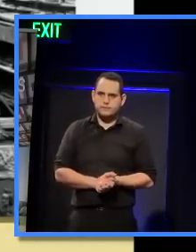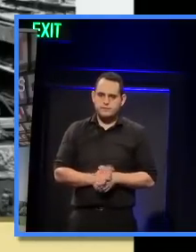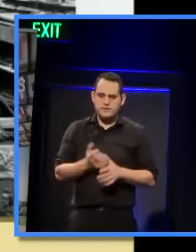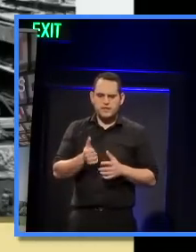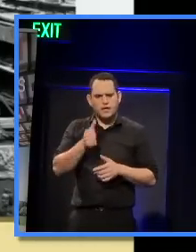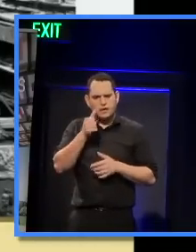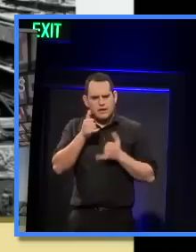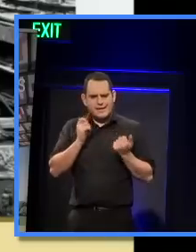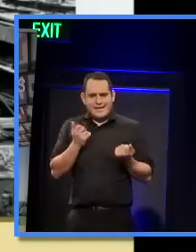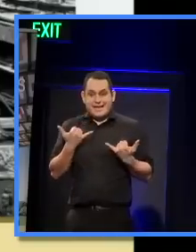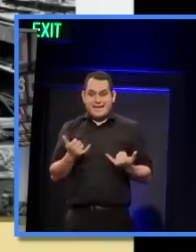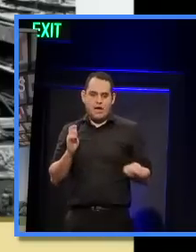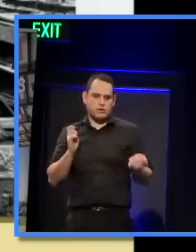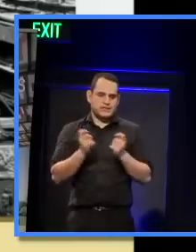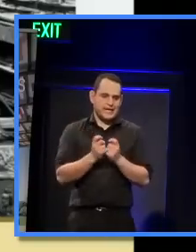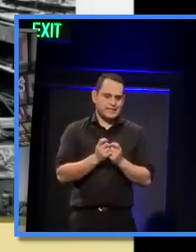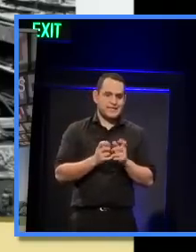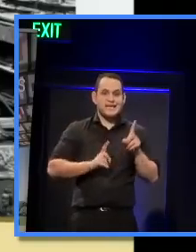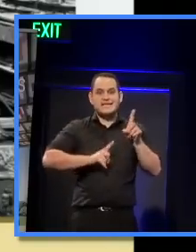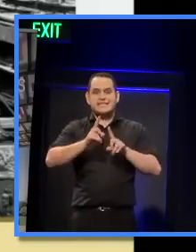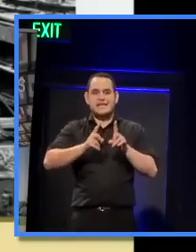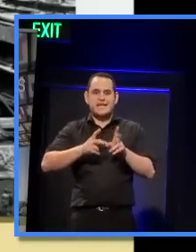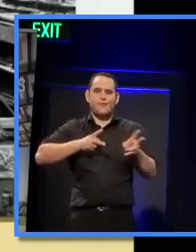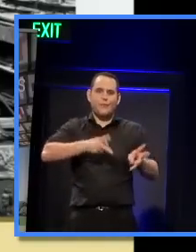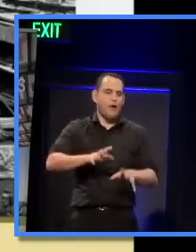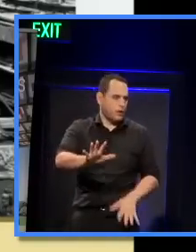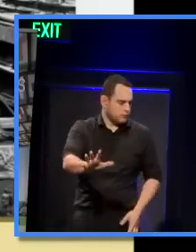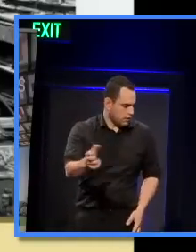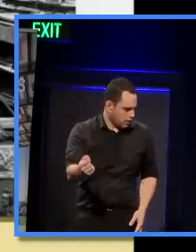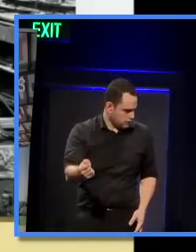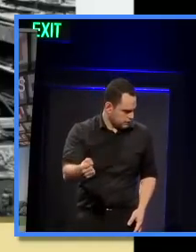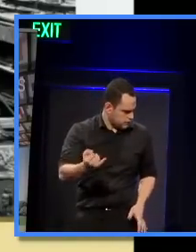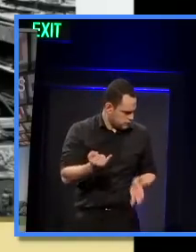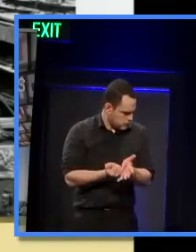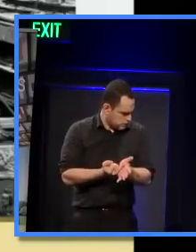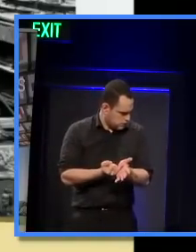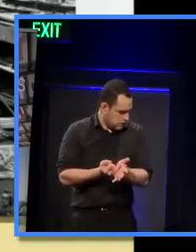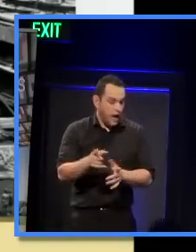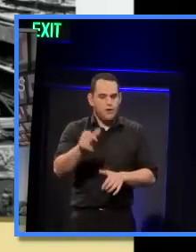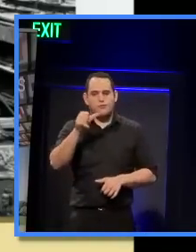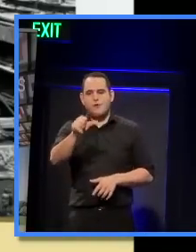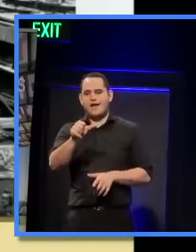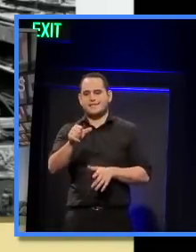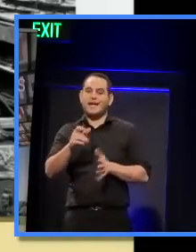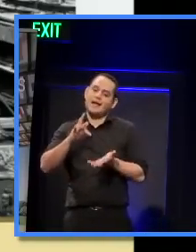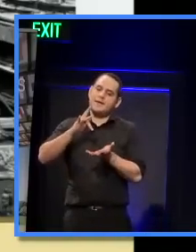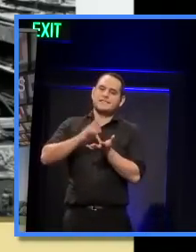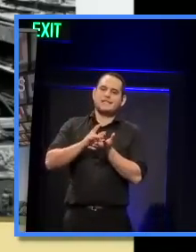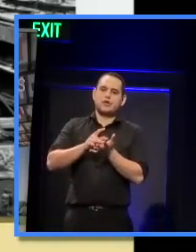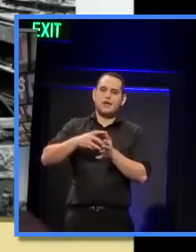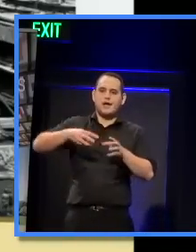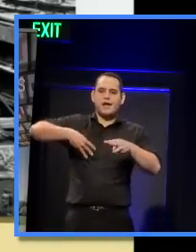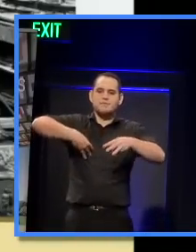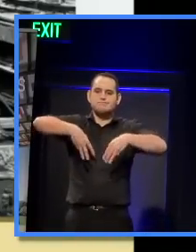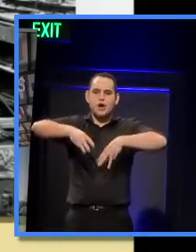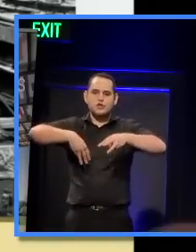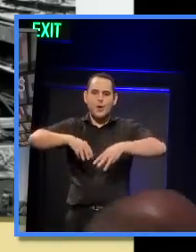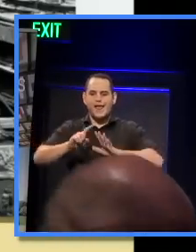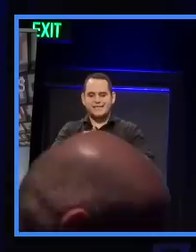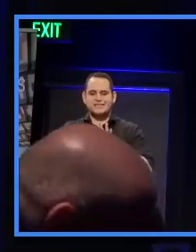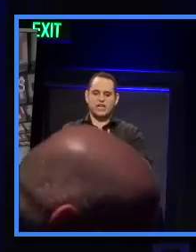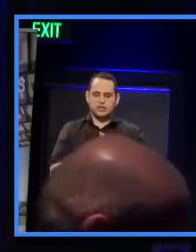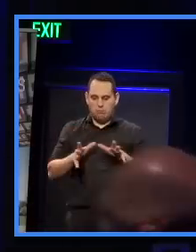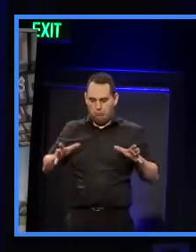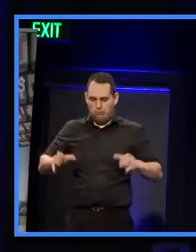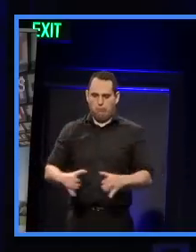city rail link, pardon me, by the, which is underground, don't forget, by the central motorway junction. That other three-letter acronym that begins with